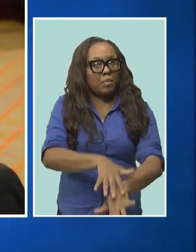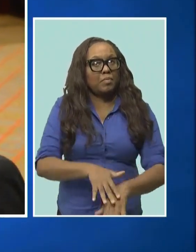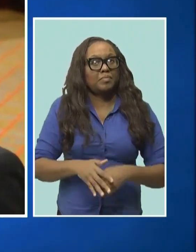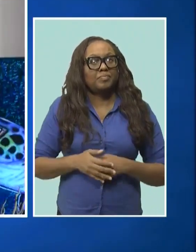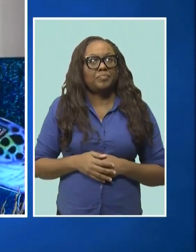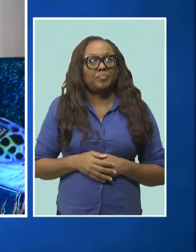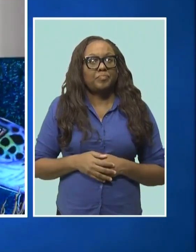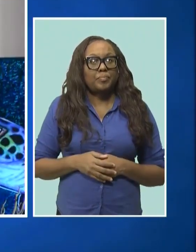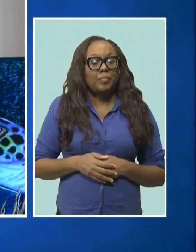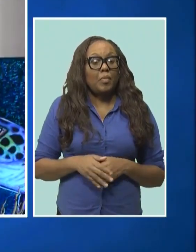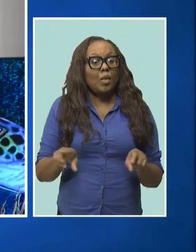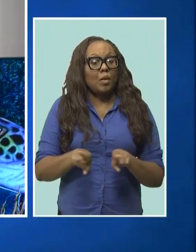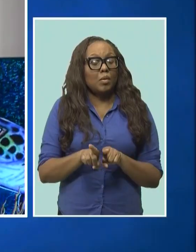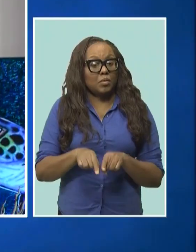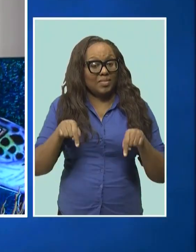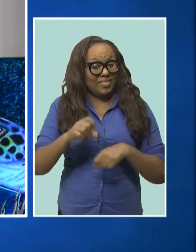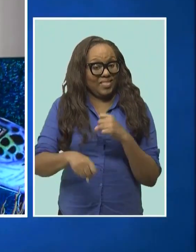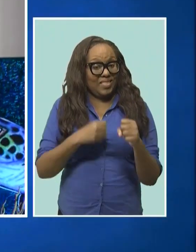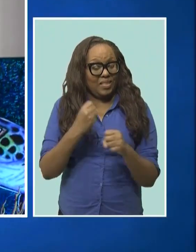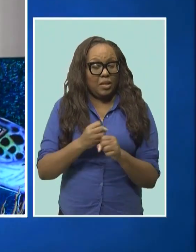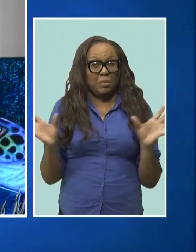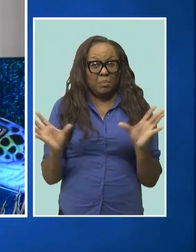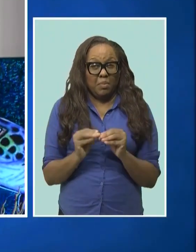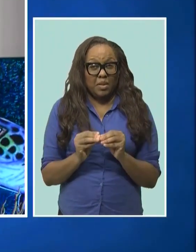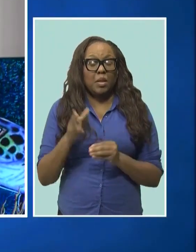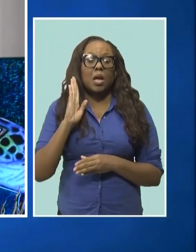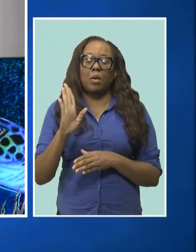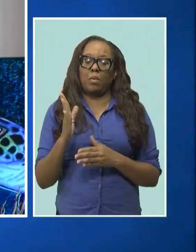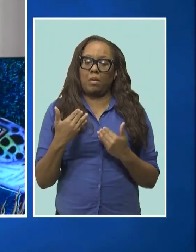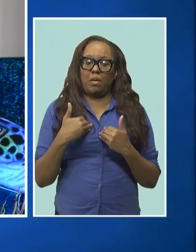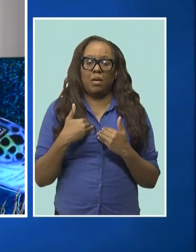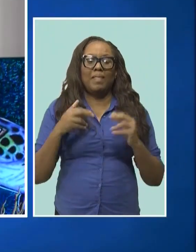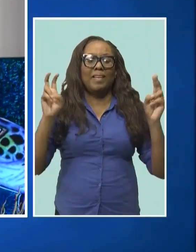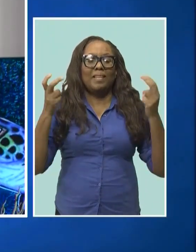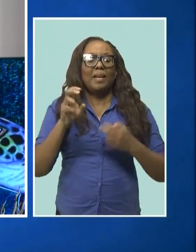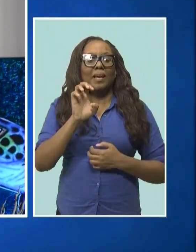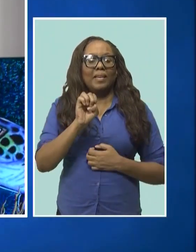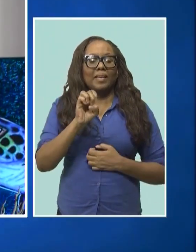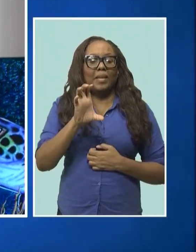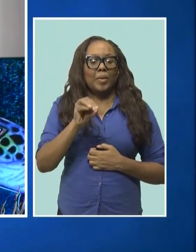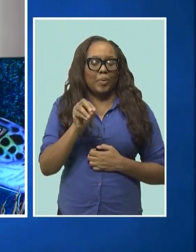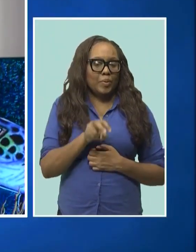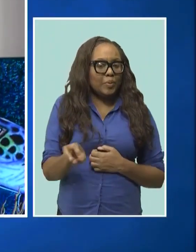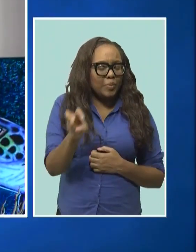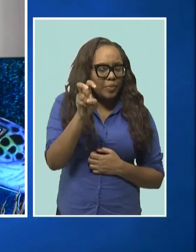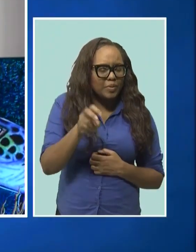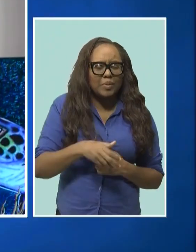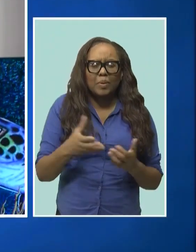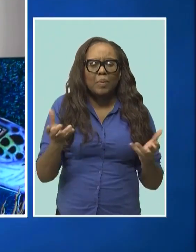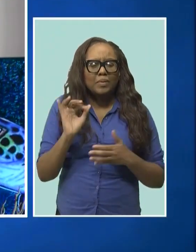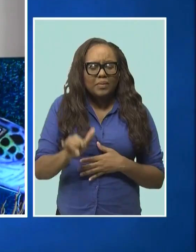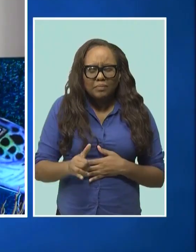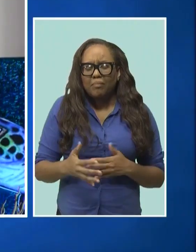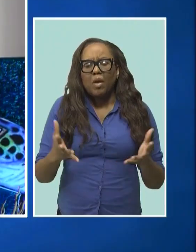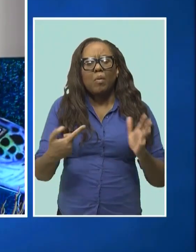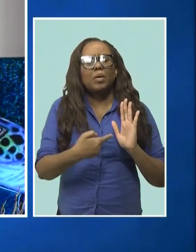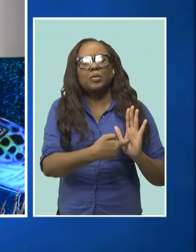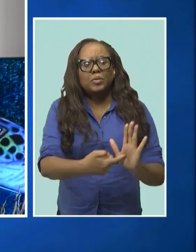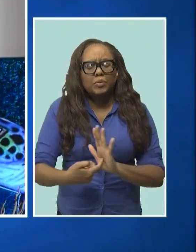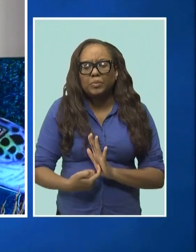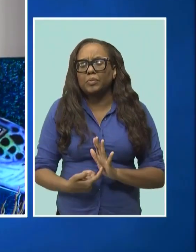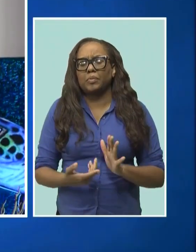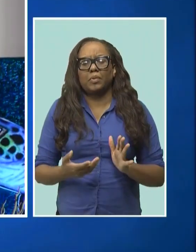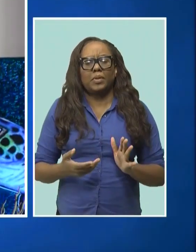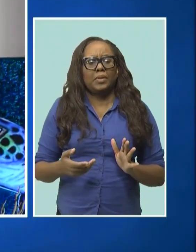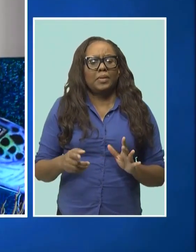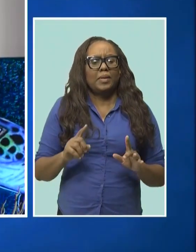new feature of this year's summit will be the eco tours, which is a practical approach to really highlighting the physical effects